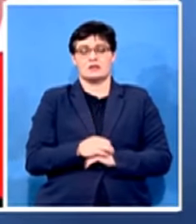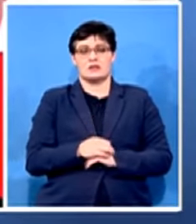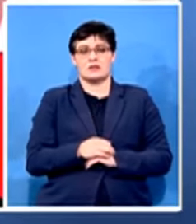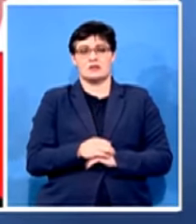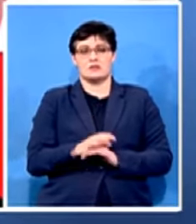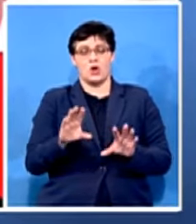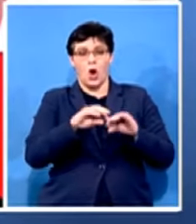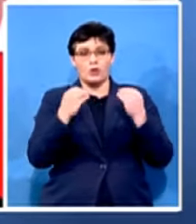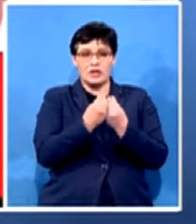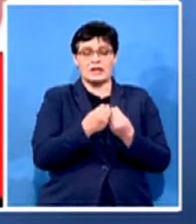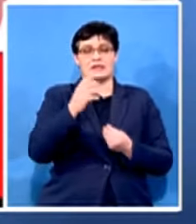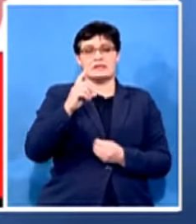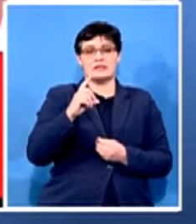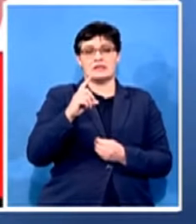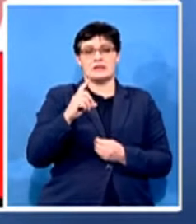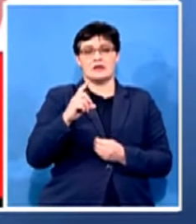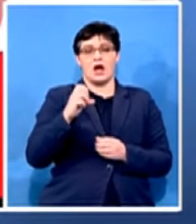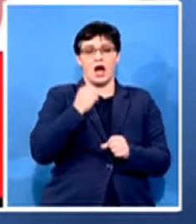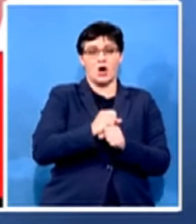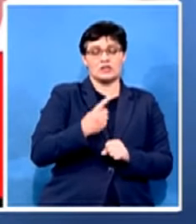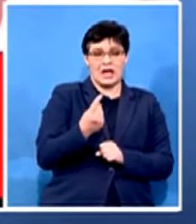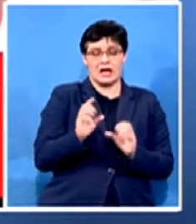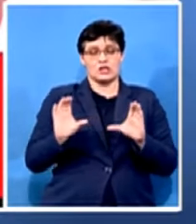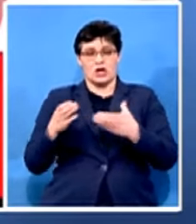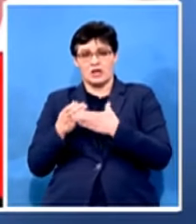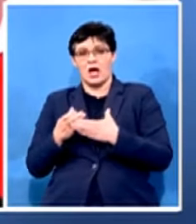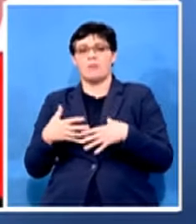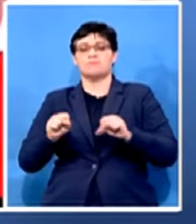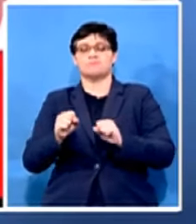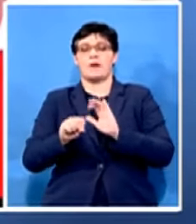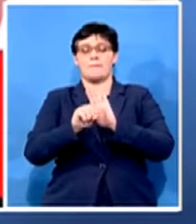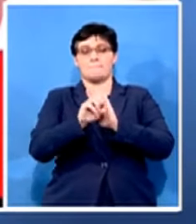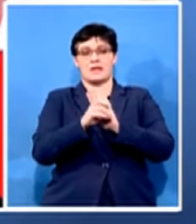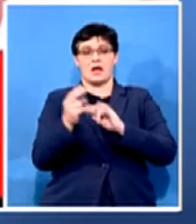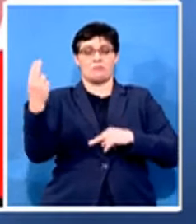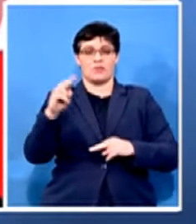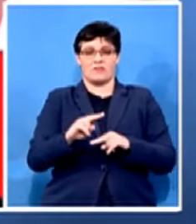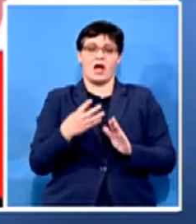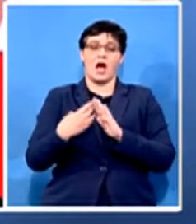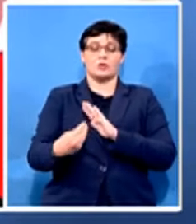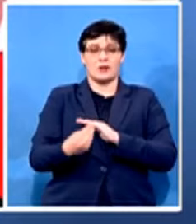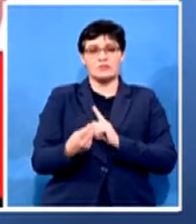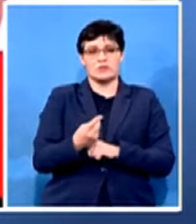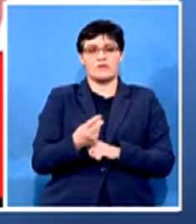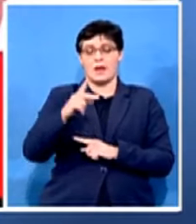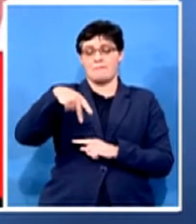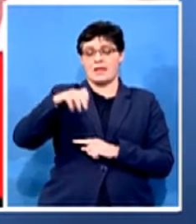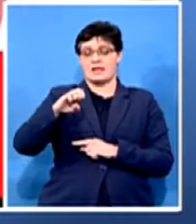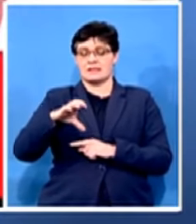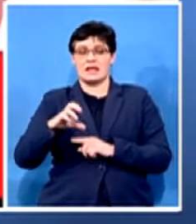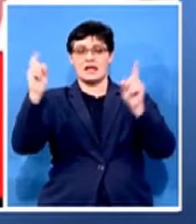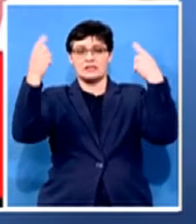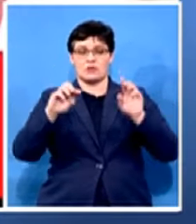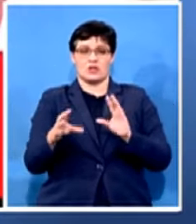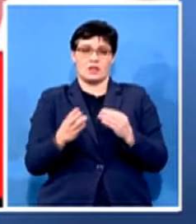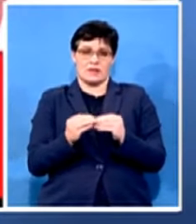accounting chapter currently holding a media briefing on the outcomes of its pec special meeting in response to latest developments in the